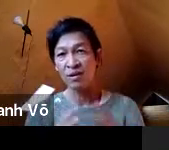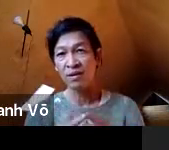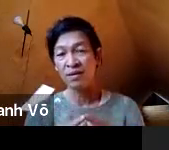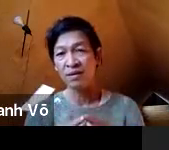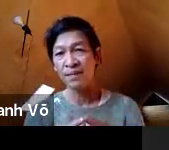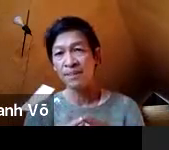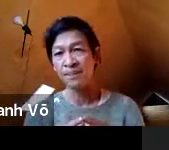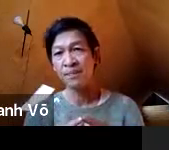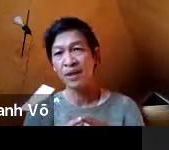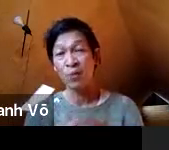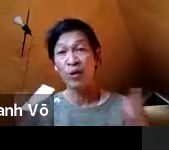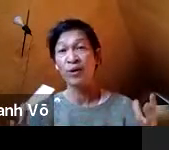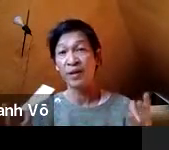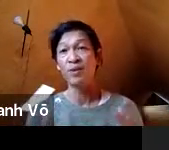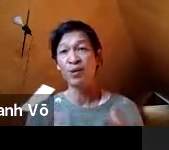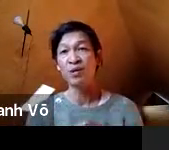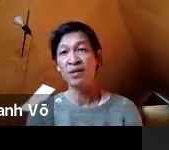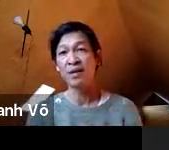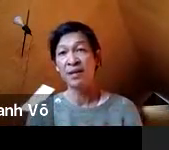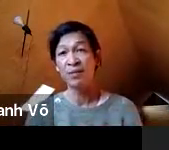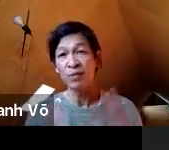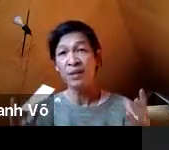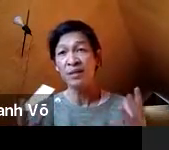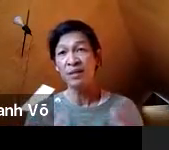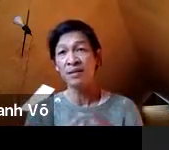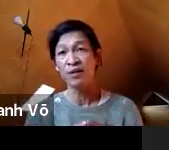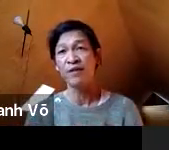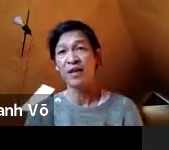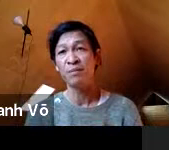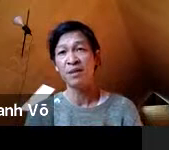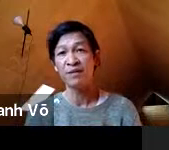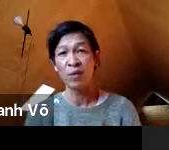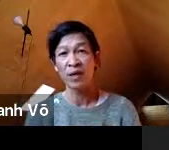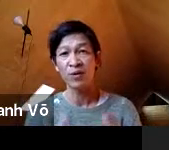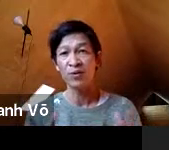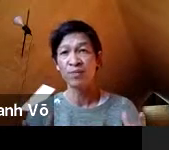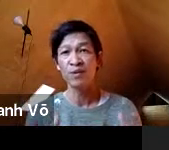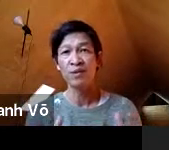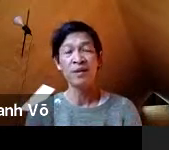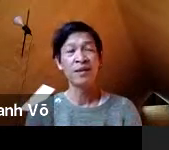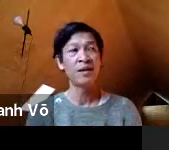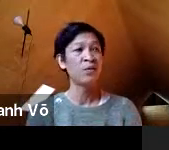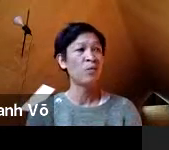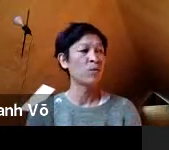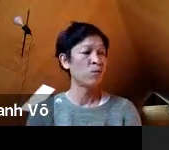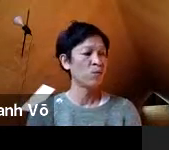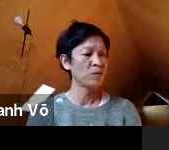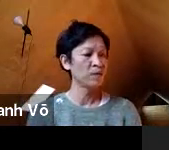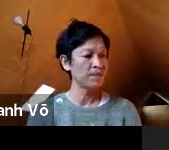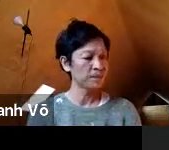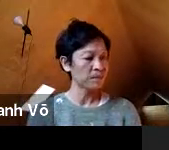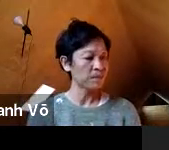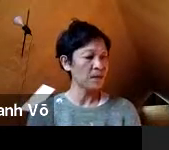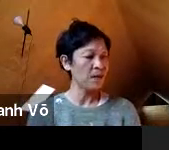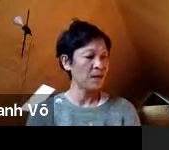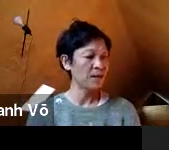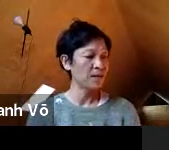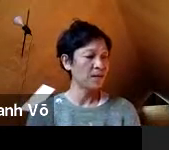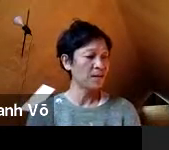that I'm going to work in mostly? And that would be the confinement of the white cube and the white walls.